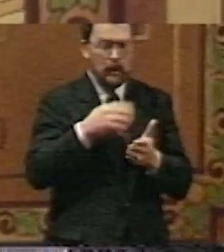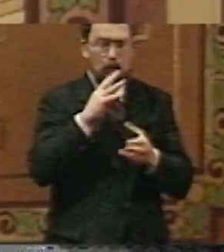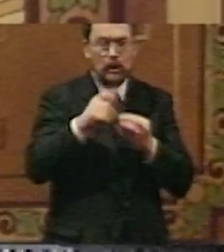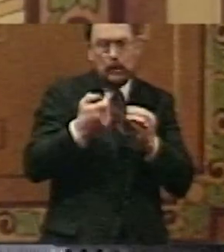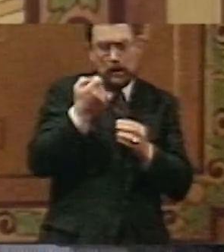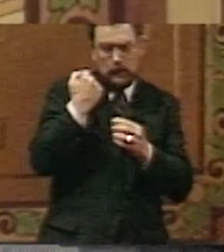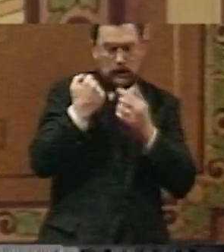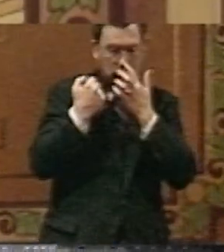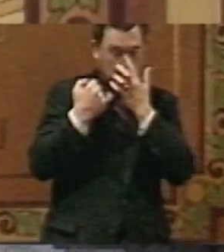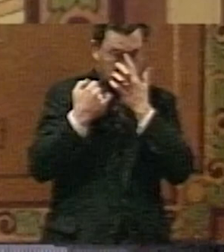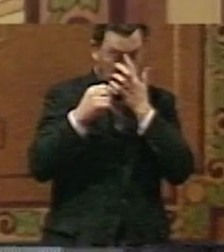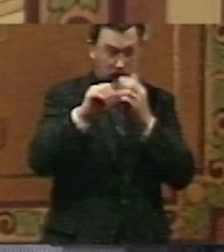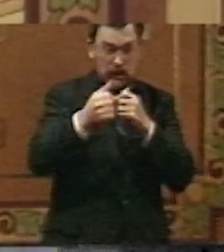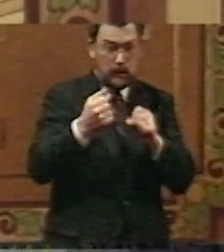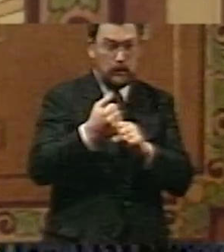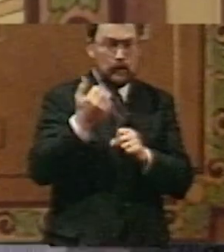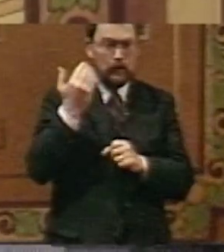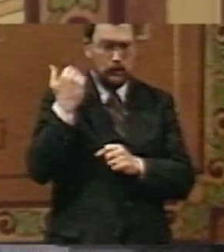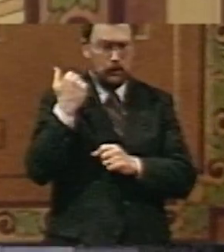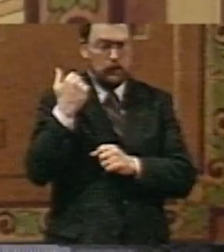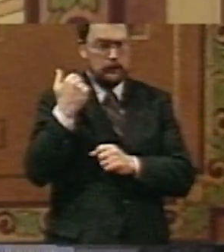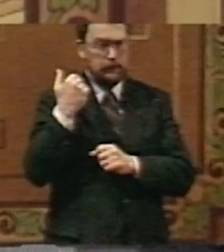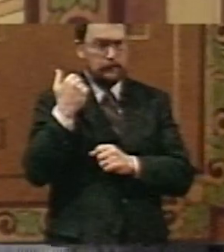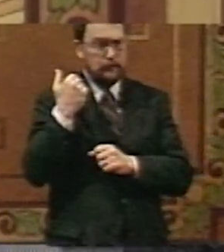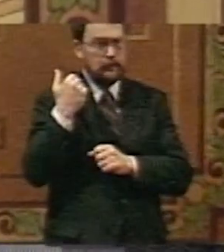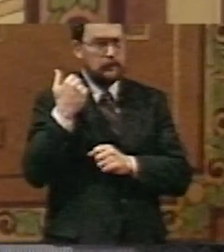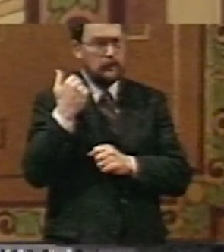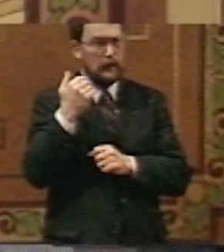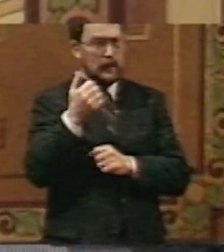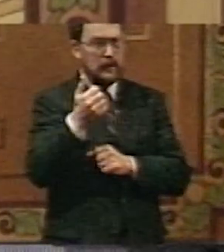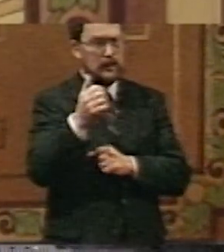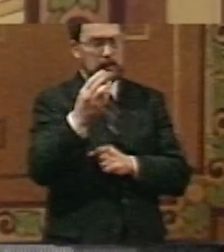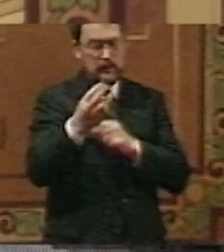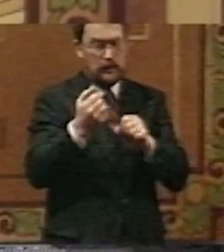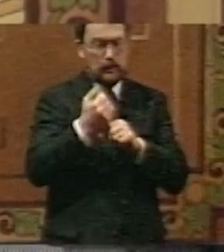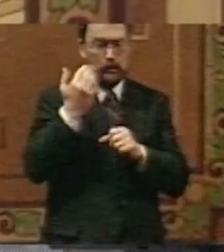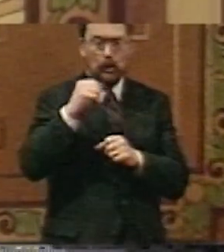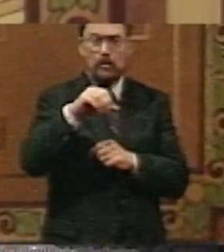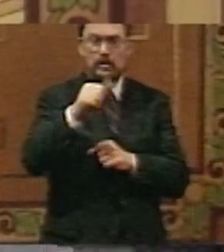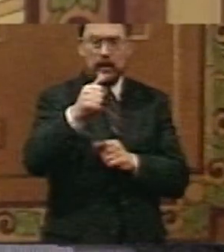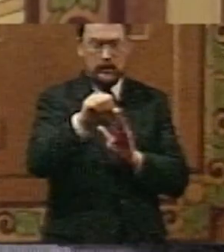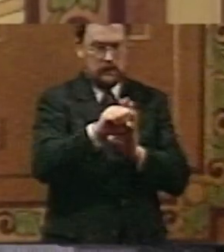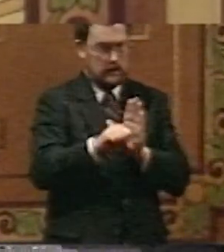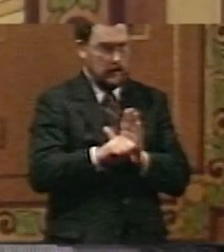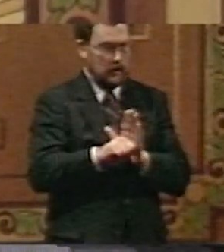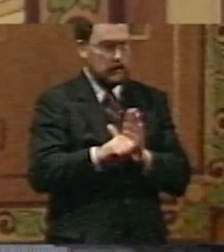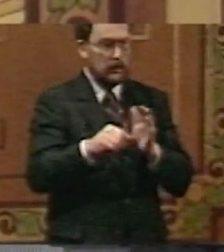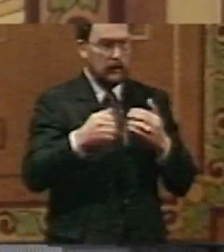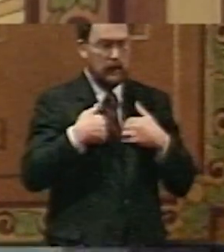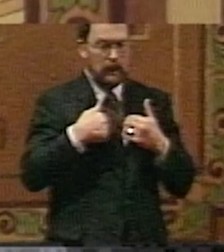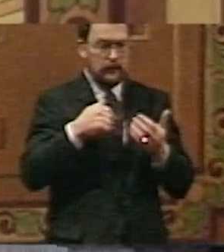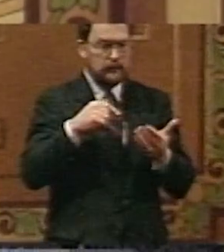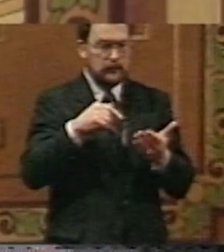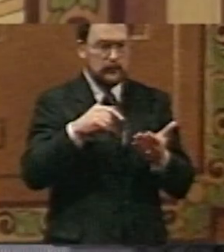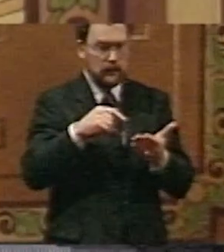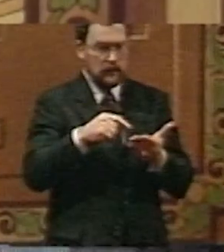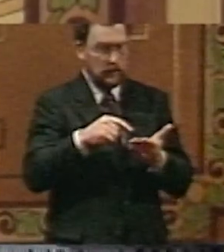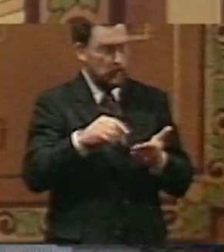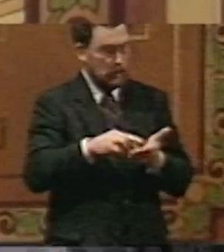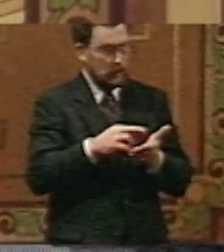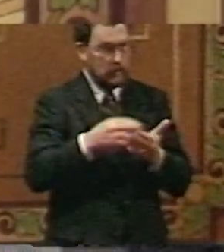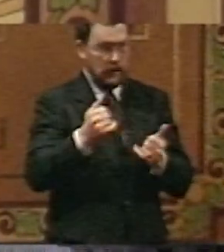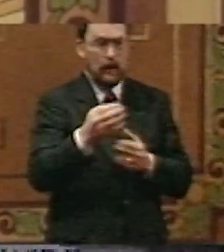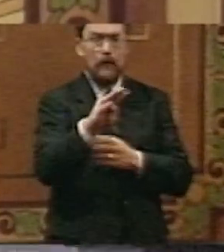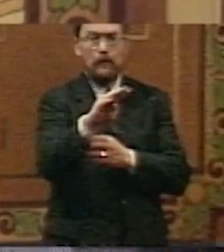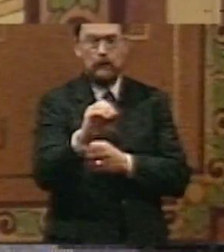talked about a minute ago. Ten years ago, six years ago, there were 10 states that were investing in that. Today,